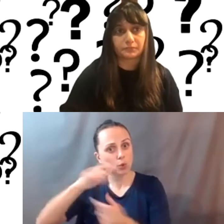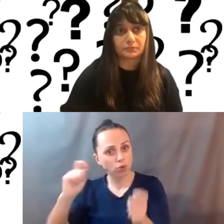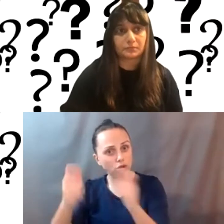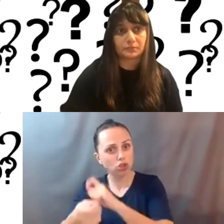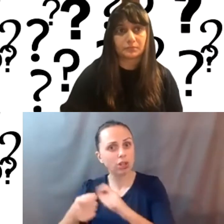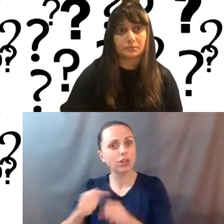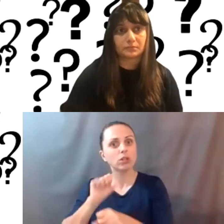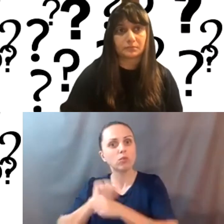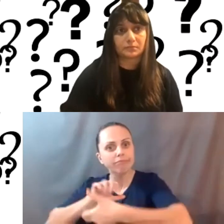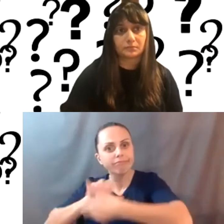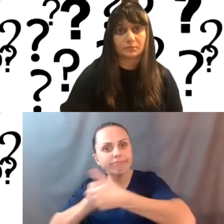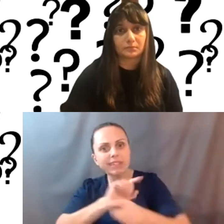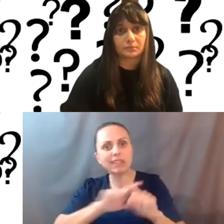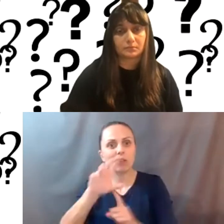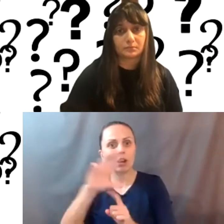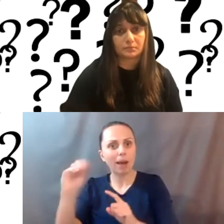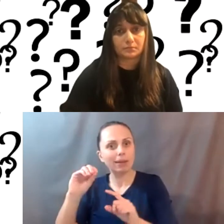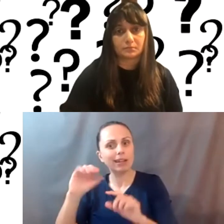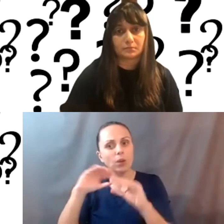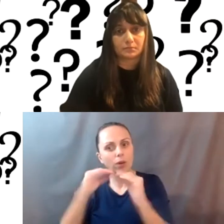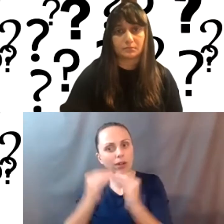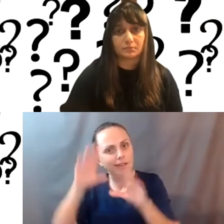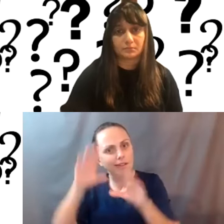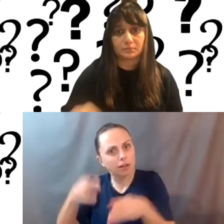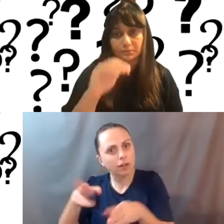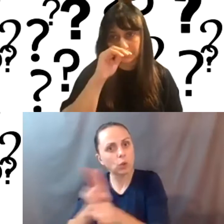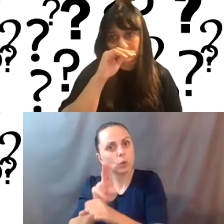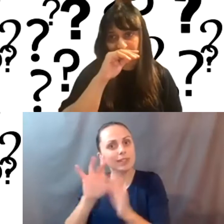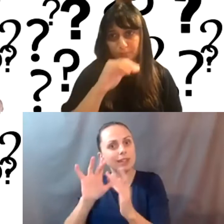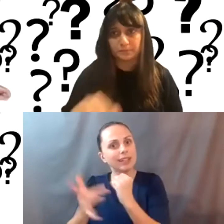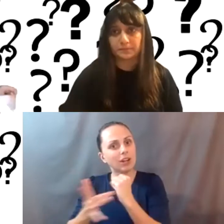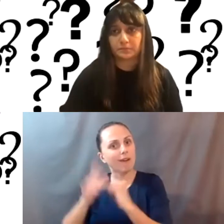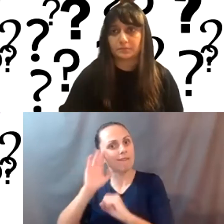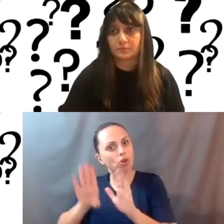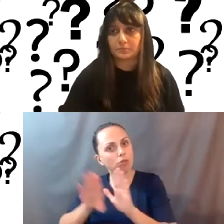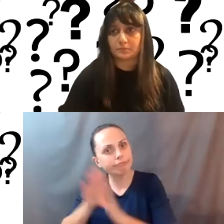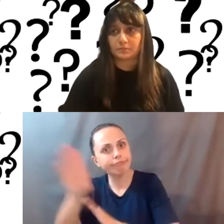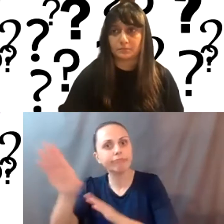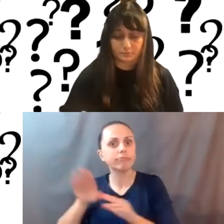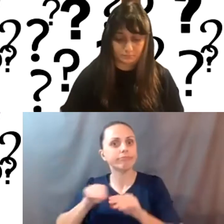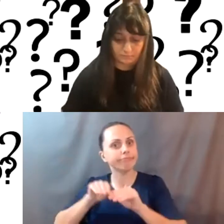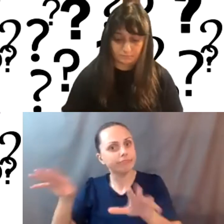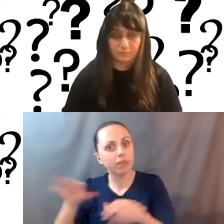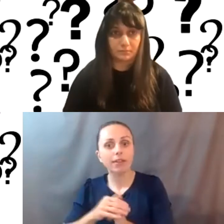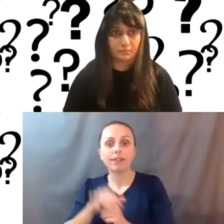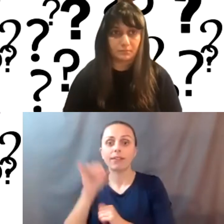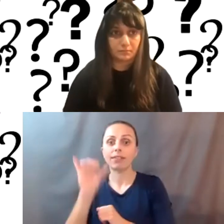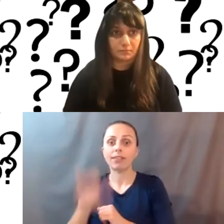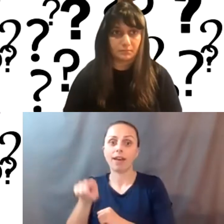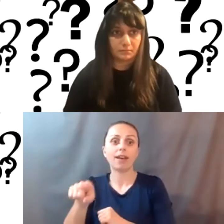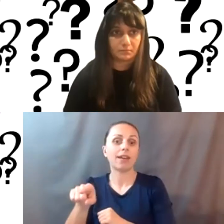companies and organizations that were focused on using technology for progressive means. And that's really been the